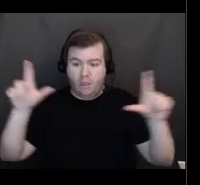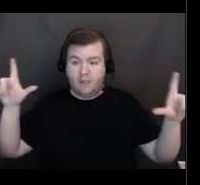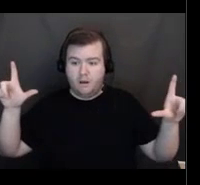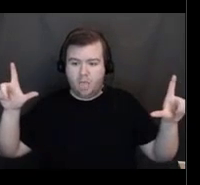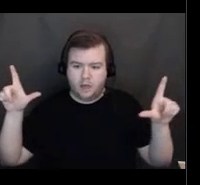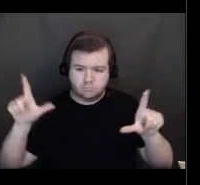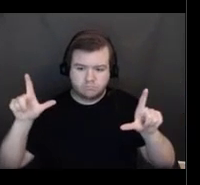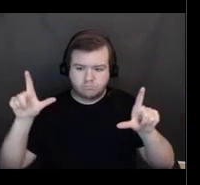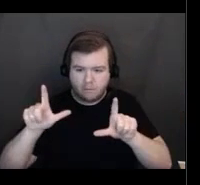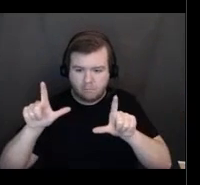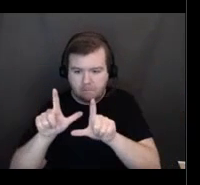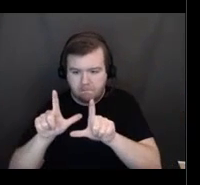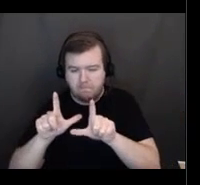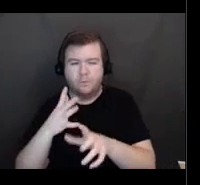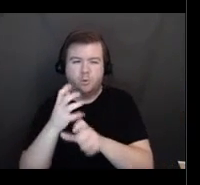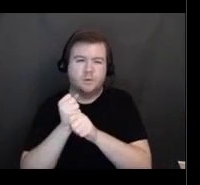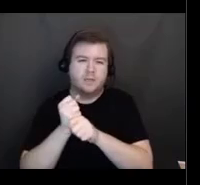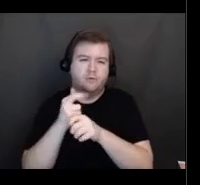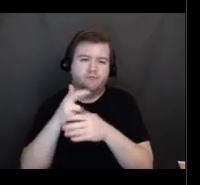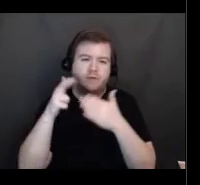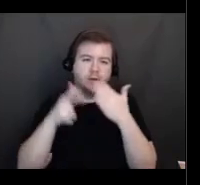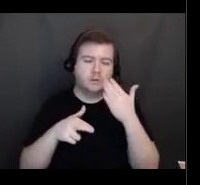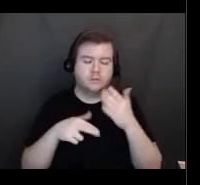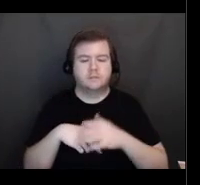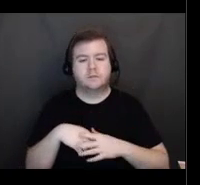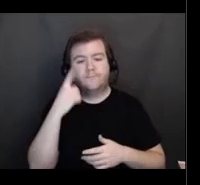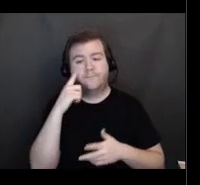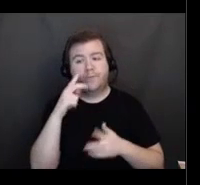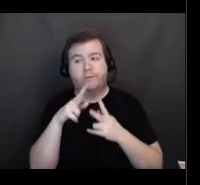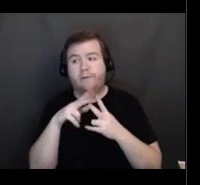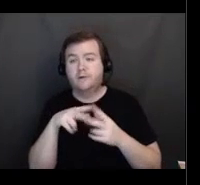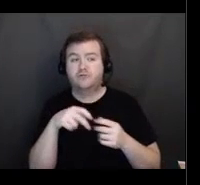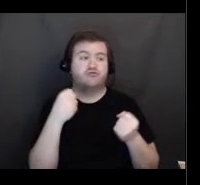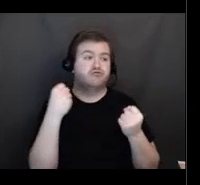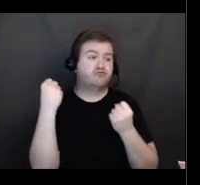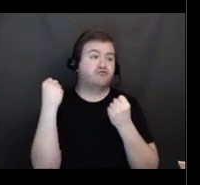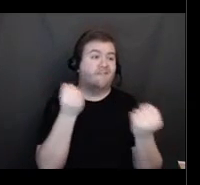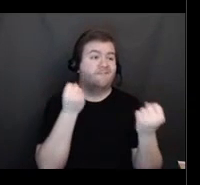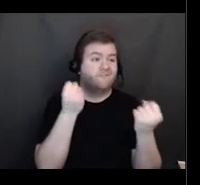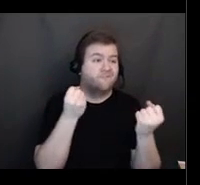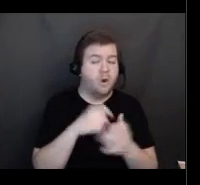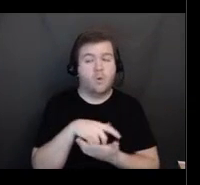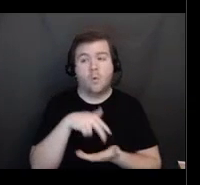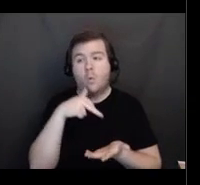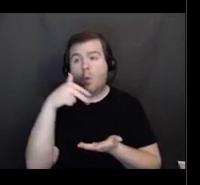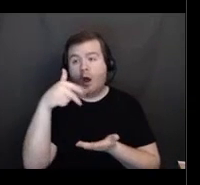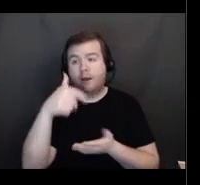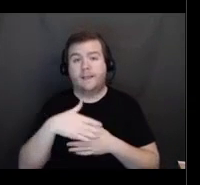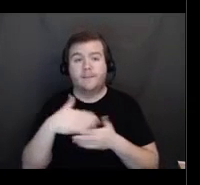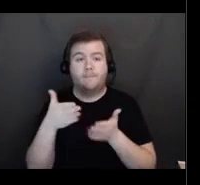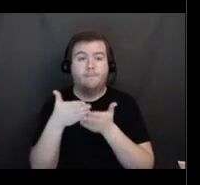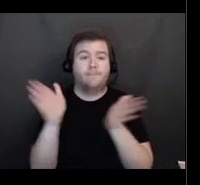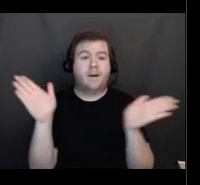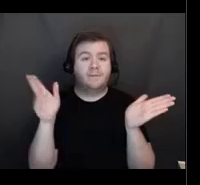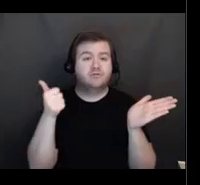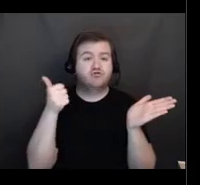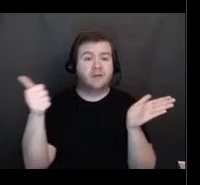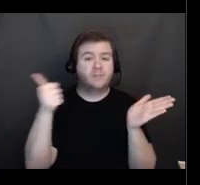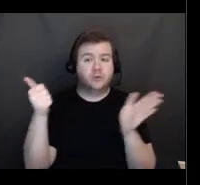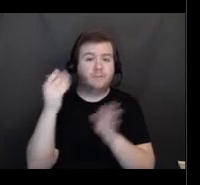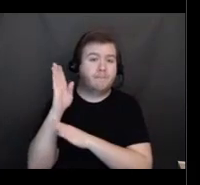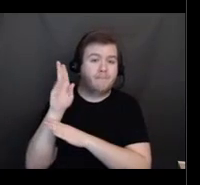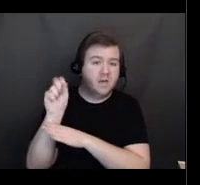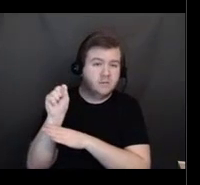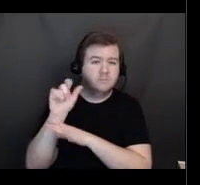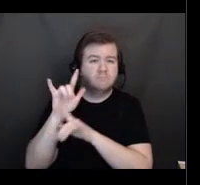get the results for driving, walking, public transportation. They might have the information for